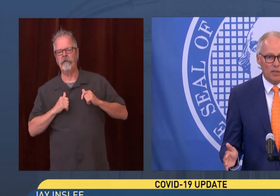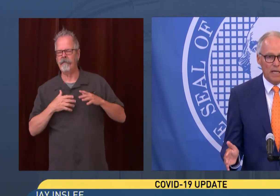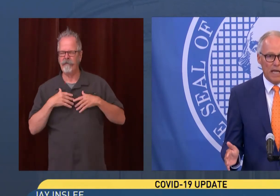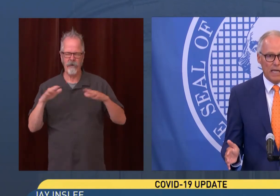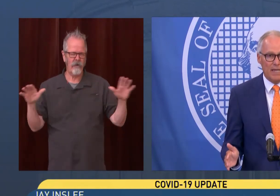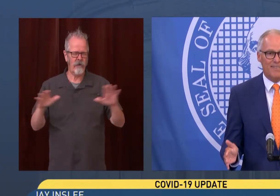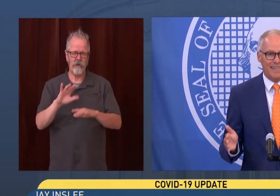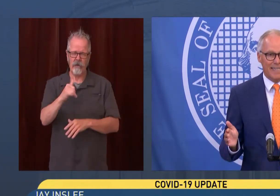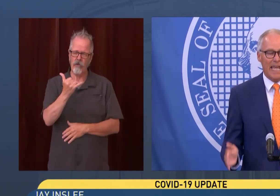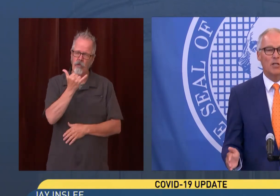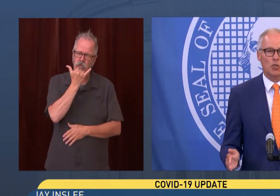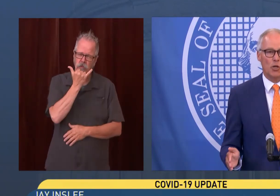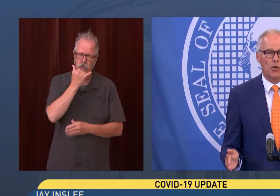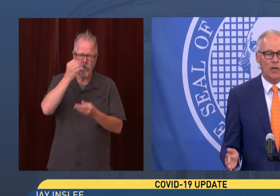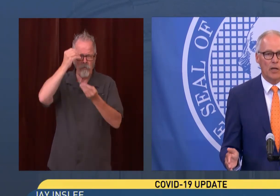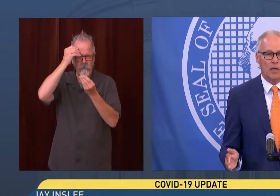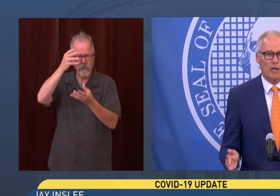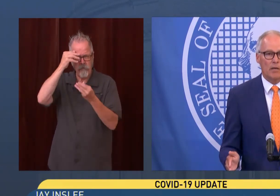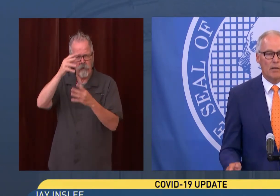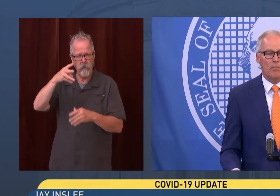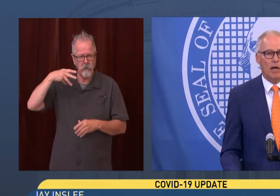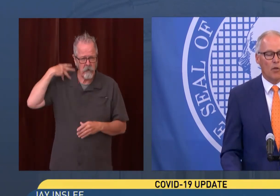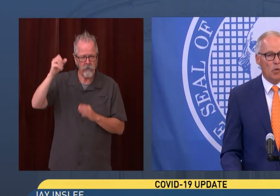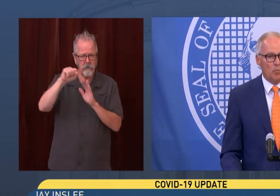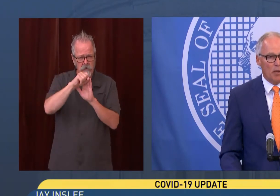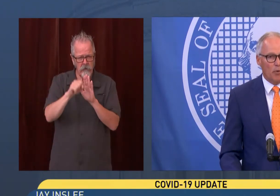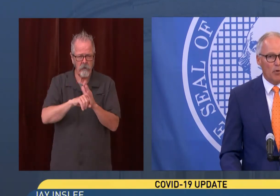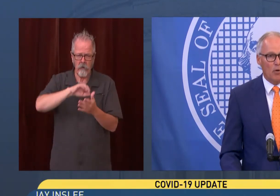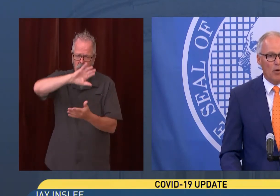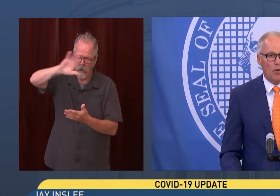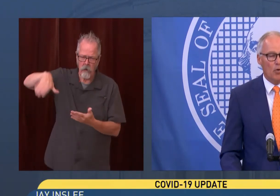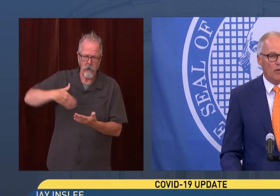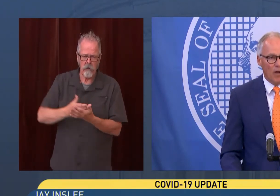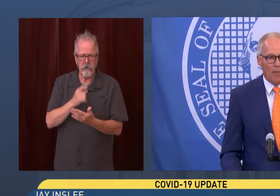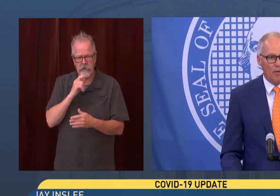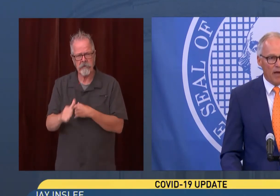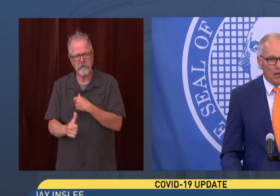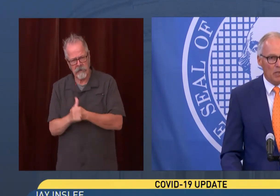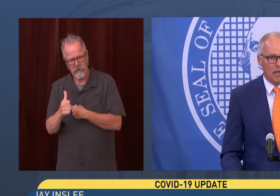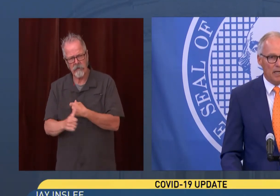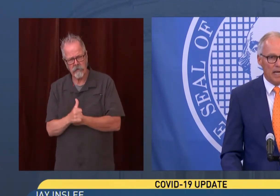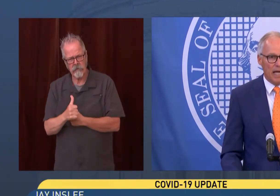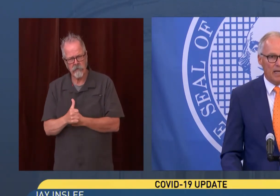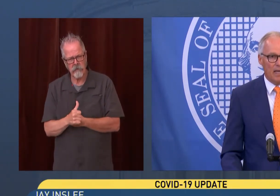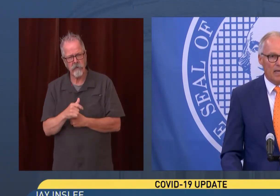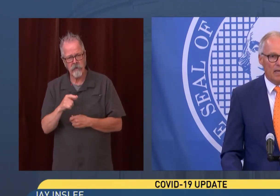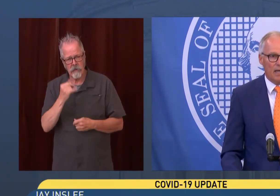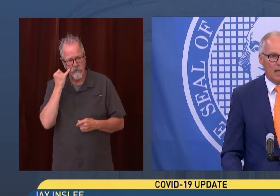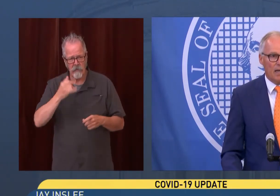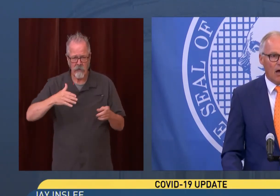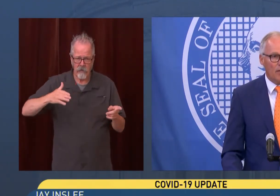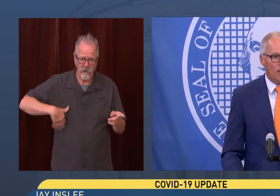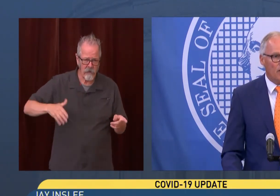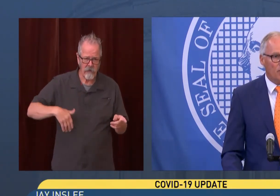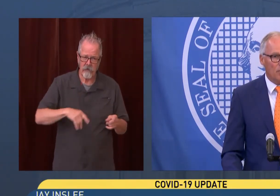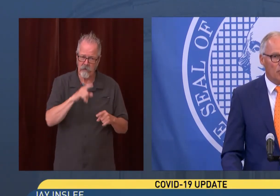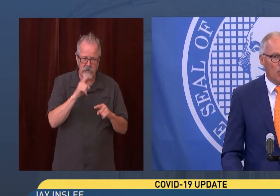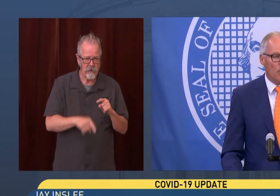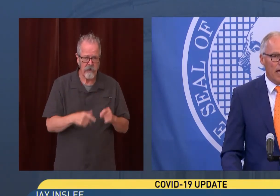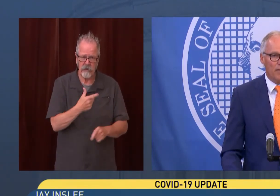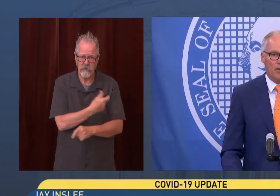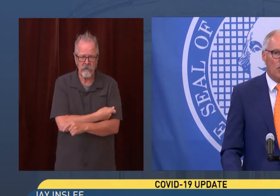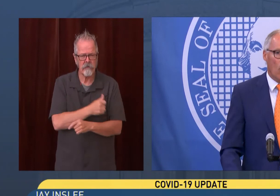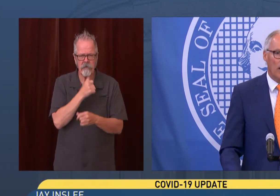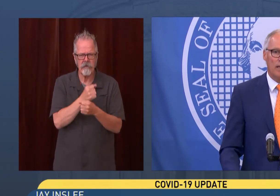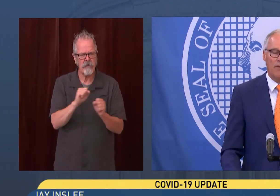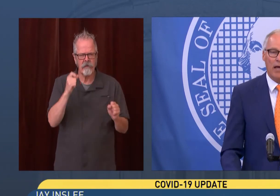Washington today is endangered by those people who have not been vaccinated yet. Now, I think if people